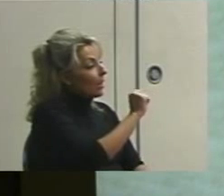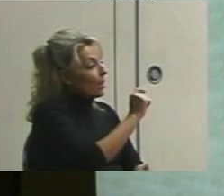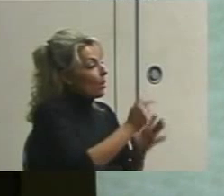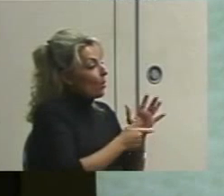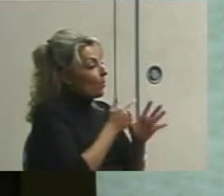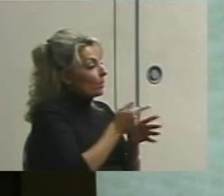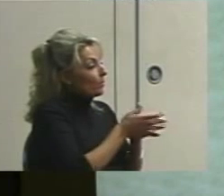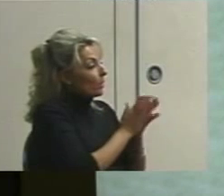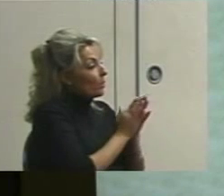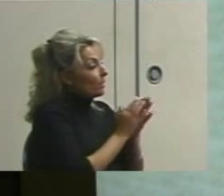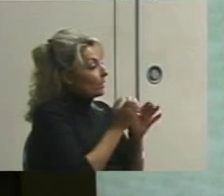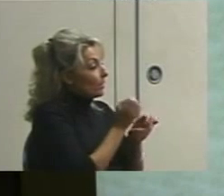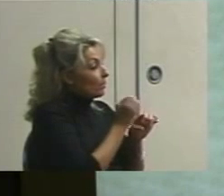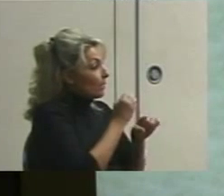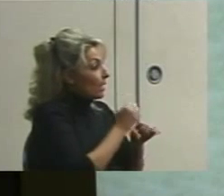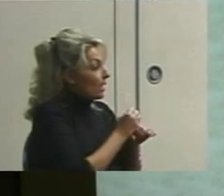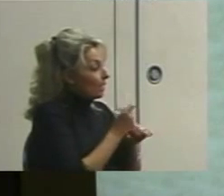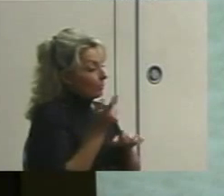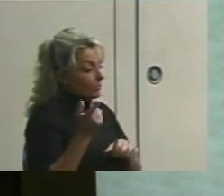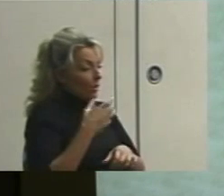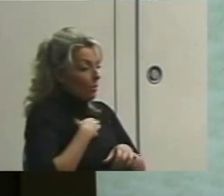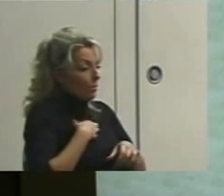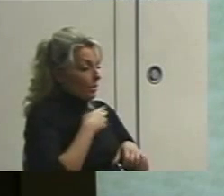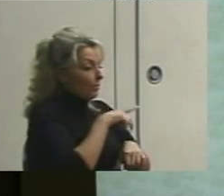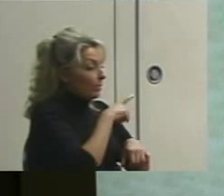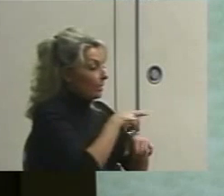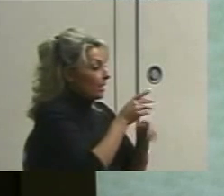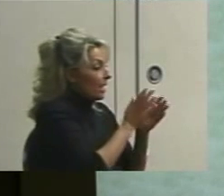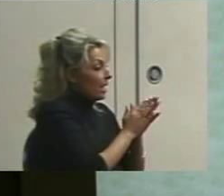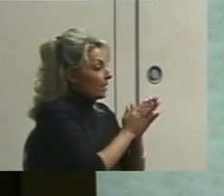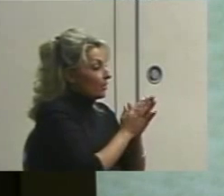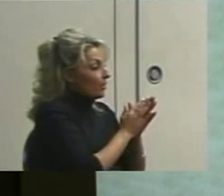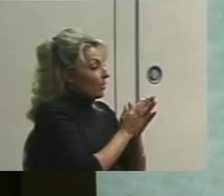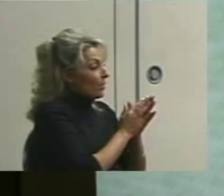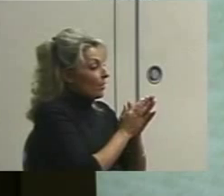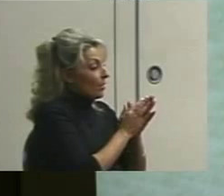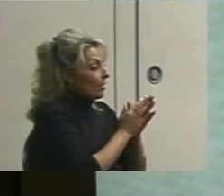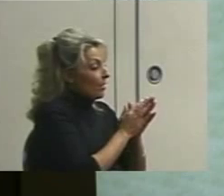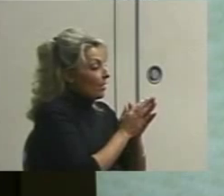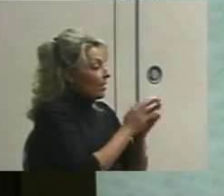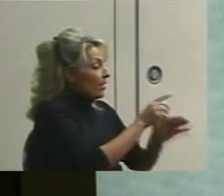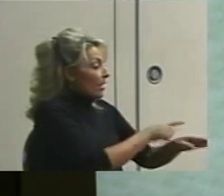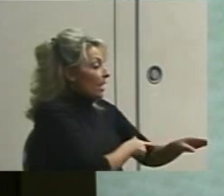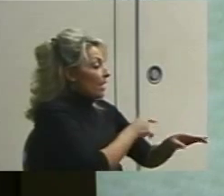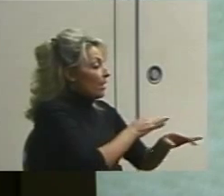She complained to the principal who asked her the length of Mr. Droop's tardiness.